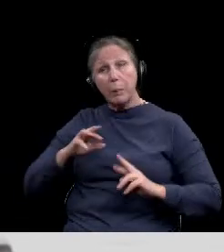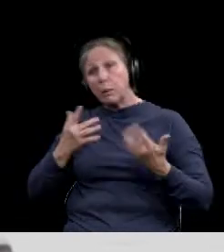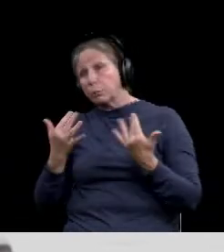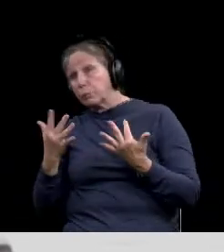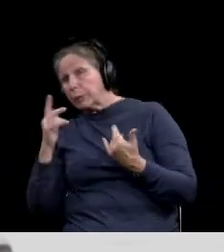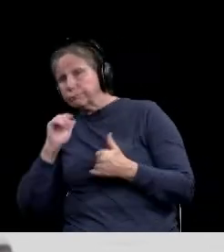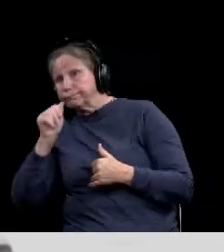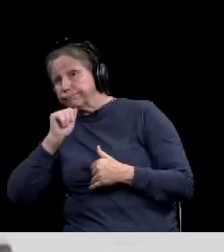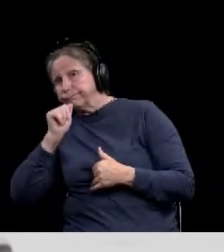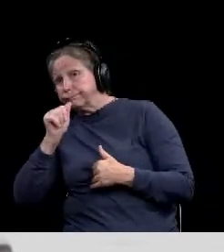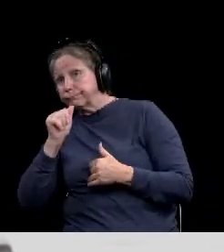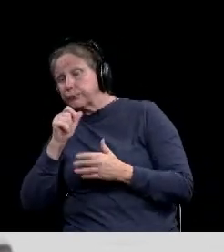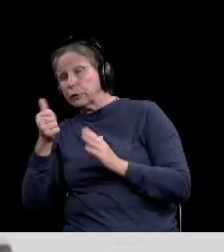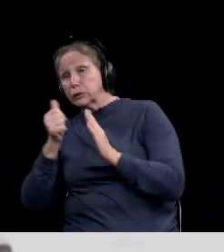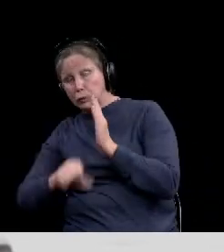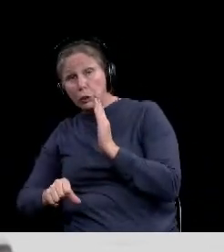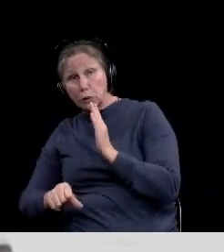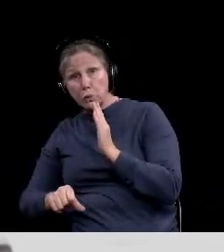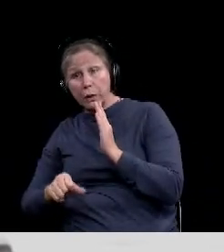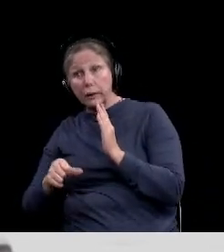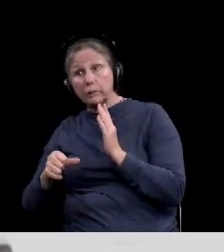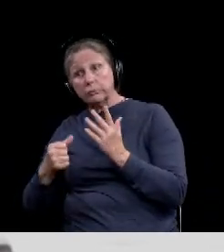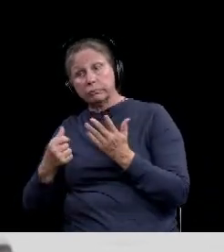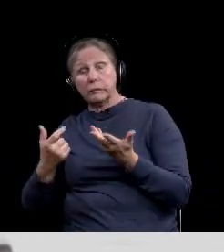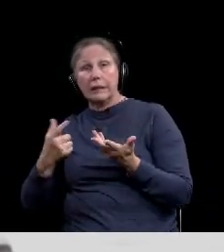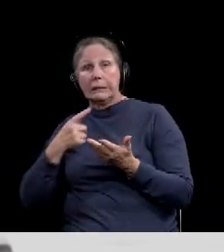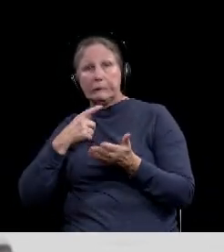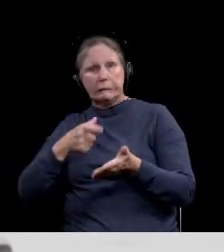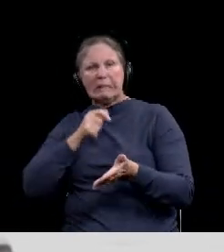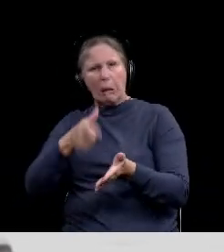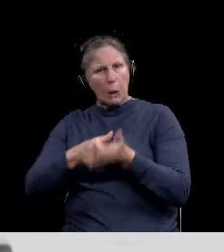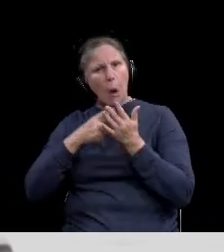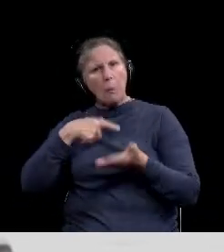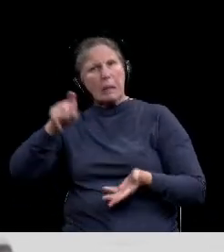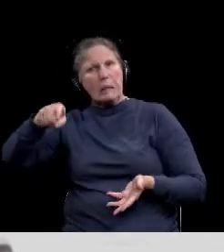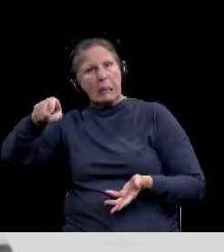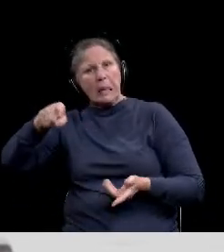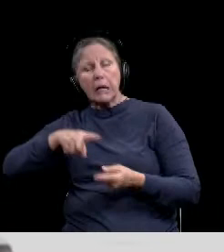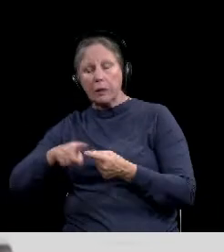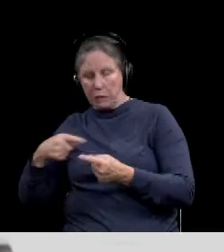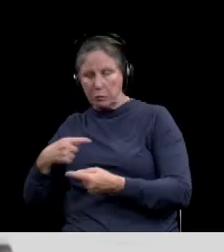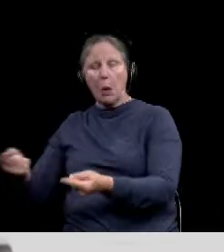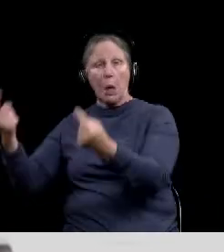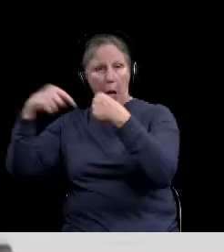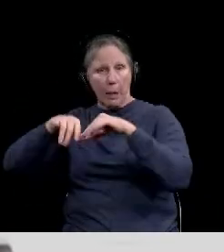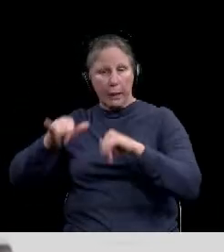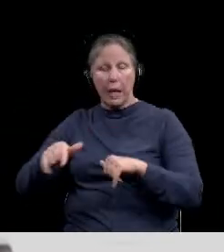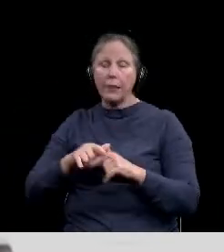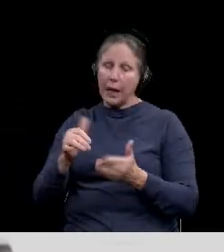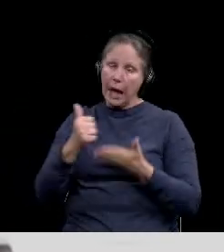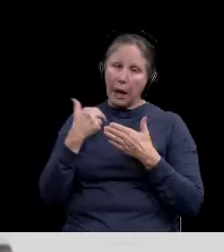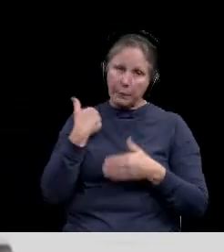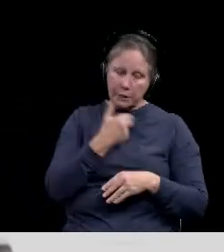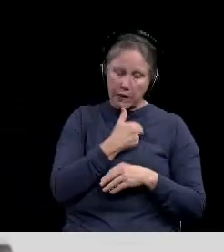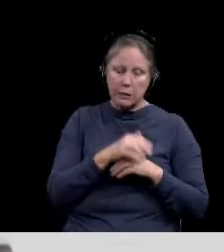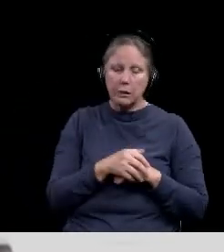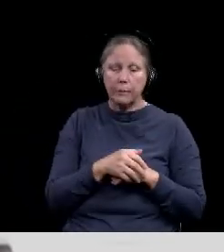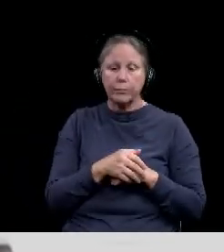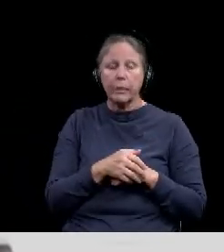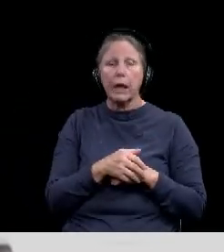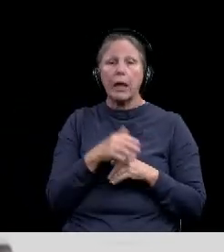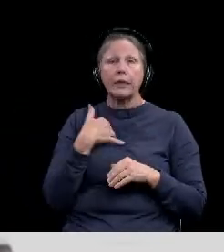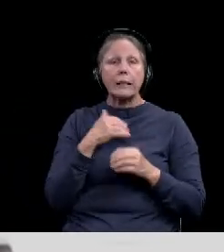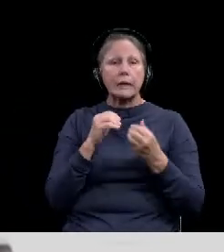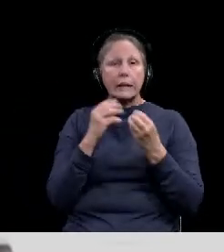routine care that is necessary. So I think that was a benefit to us. Those are measures that we track